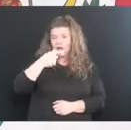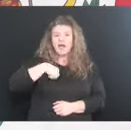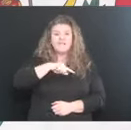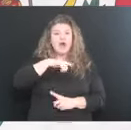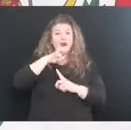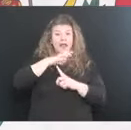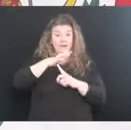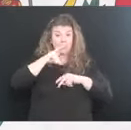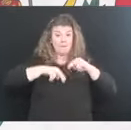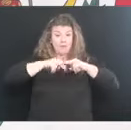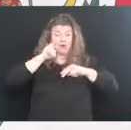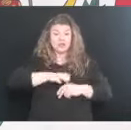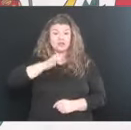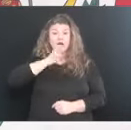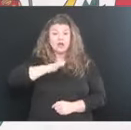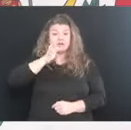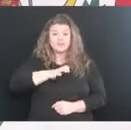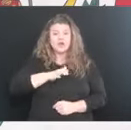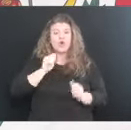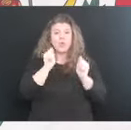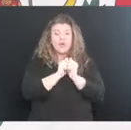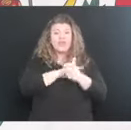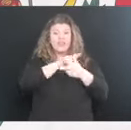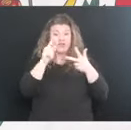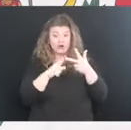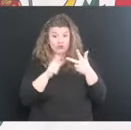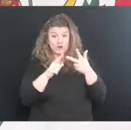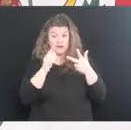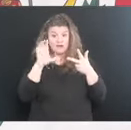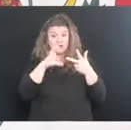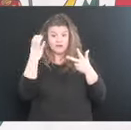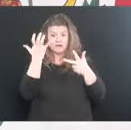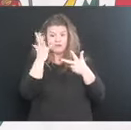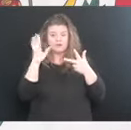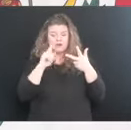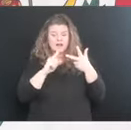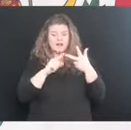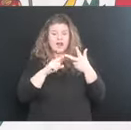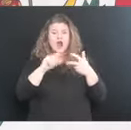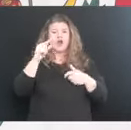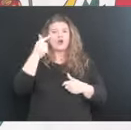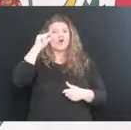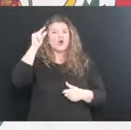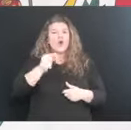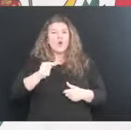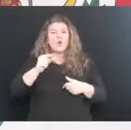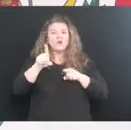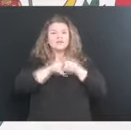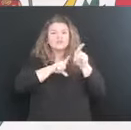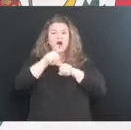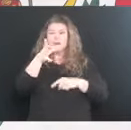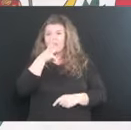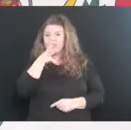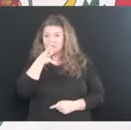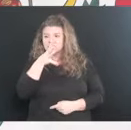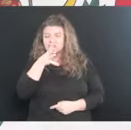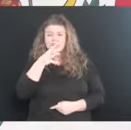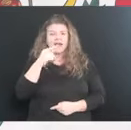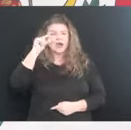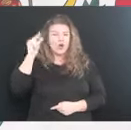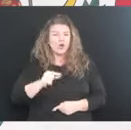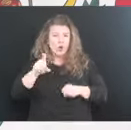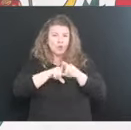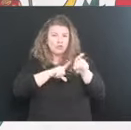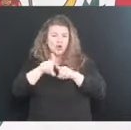building in Charleston along with a third tree that's decorated by our gold star mothers and our gold star families.